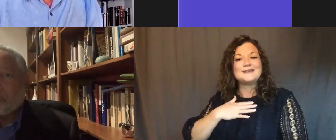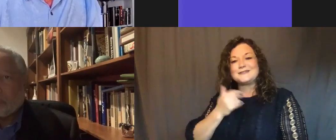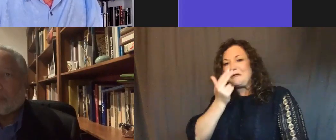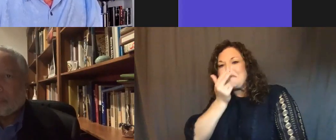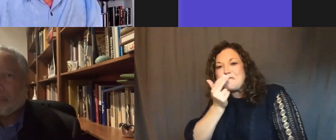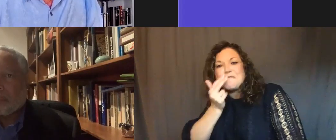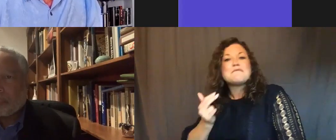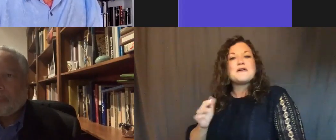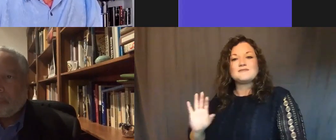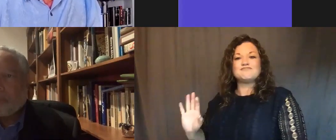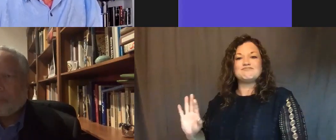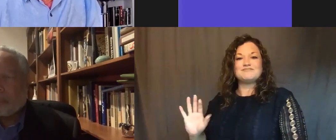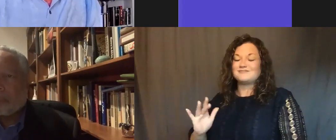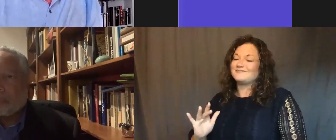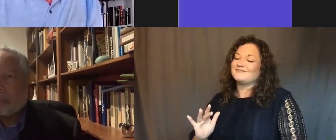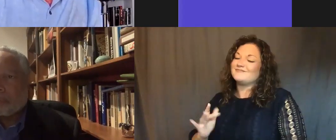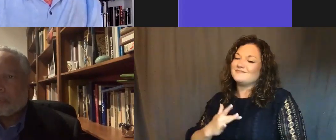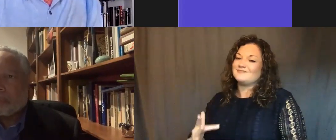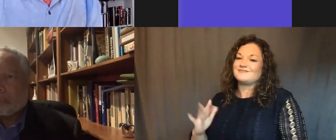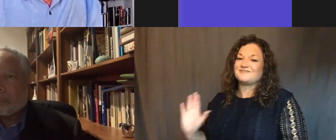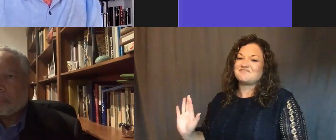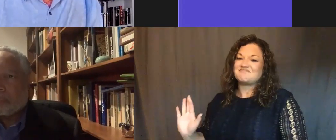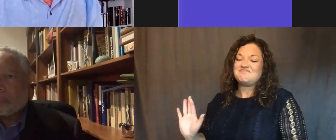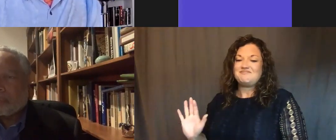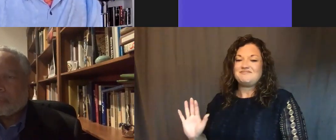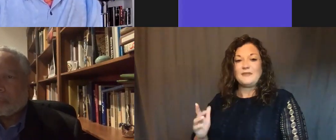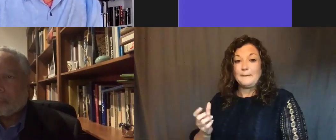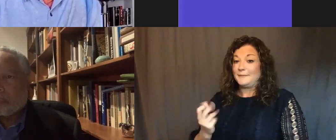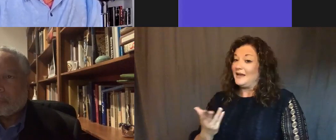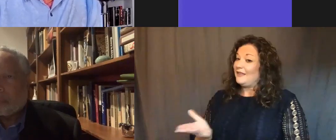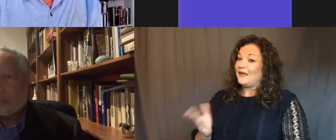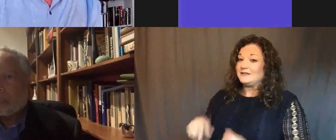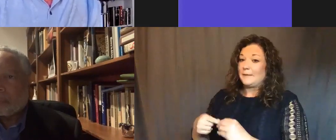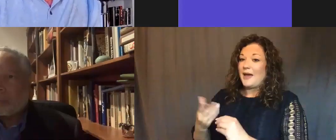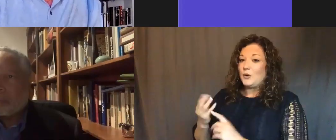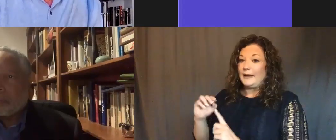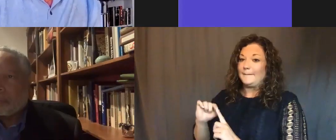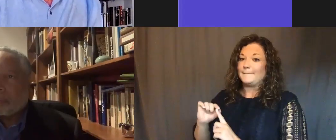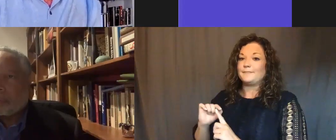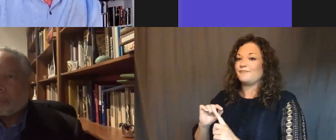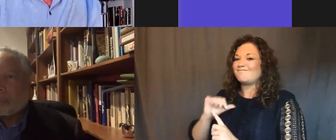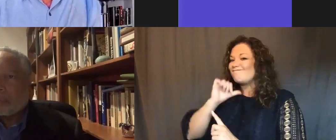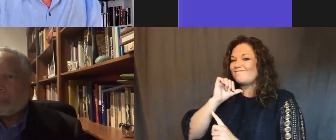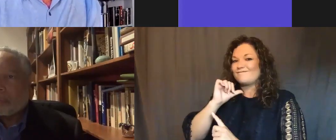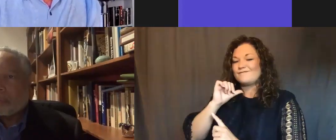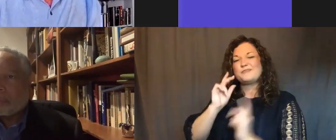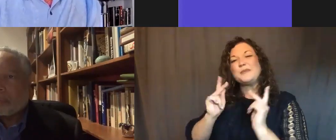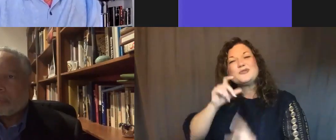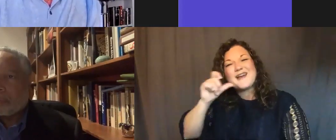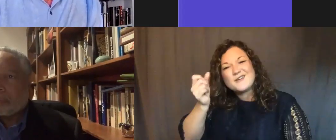which was always really, really. And many things about him were not understood or